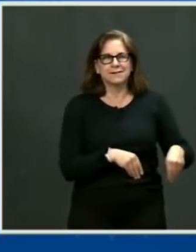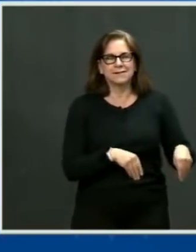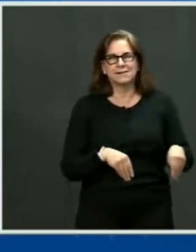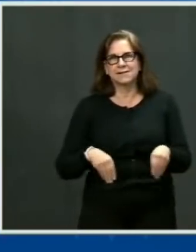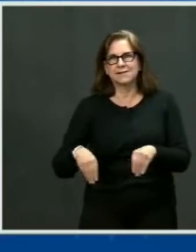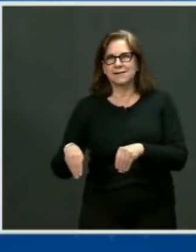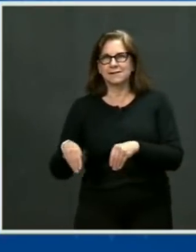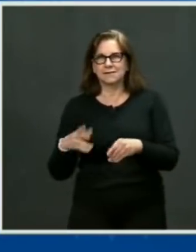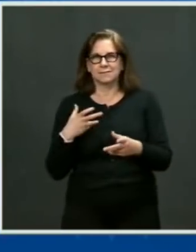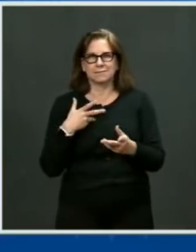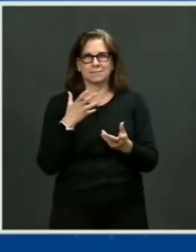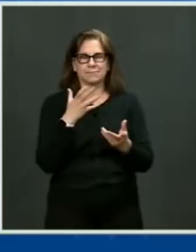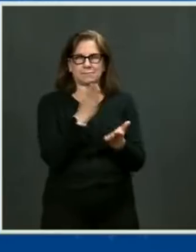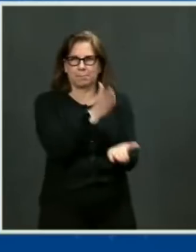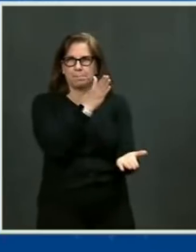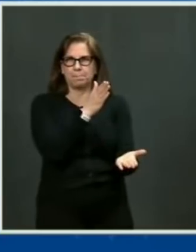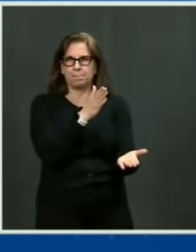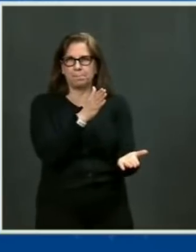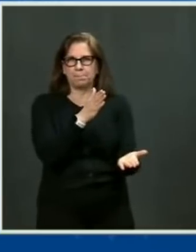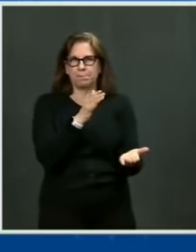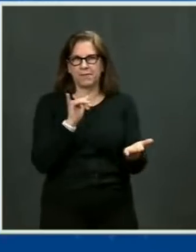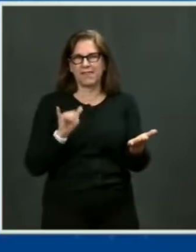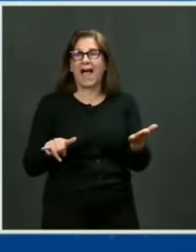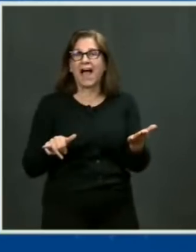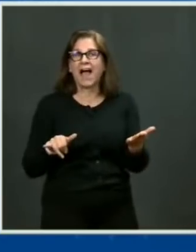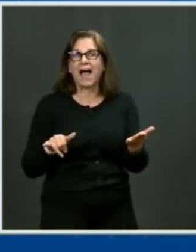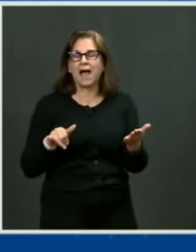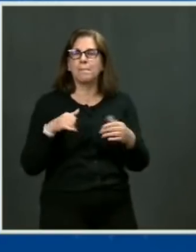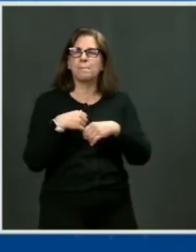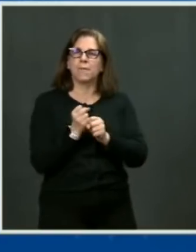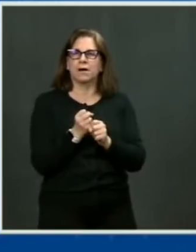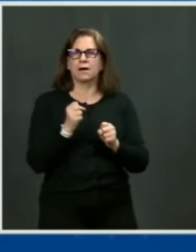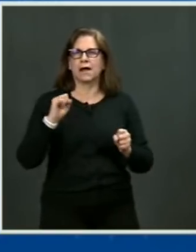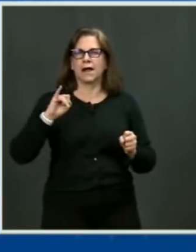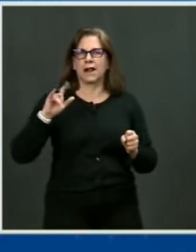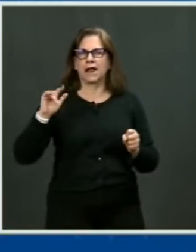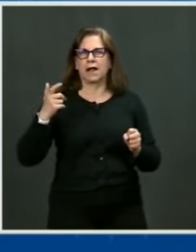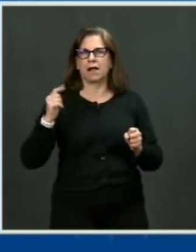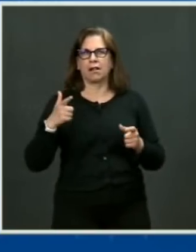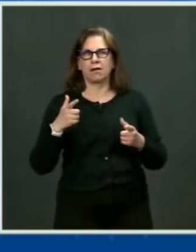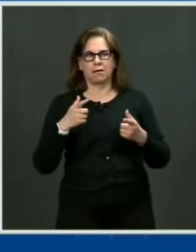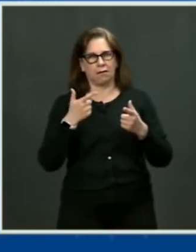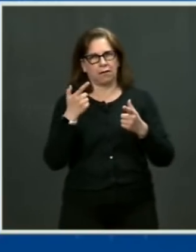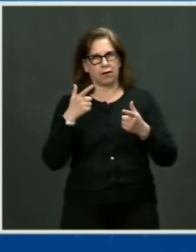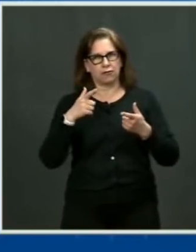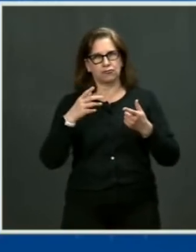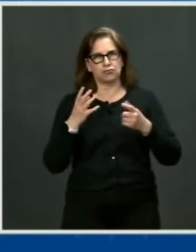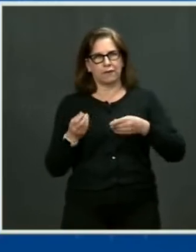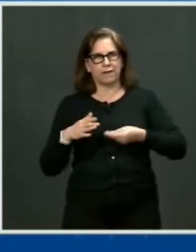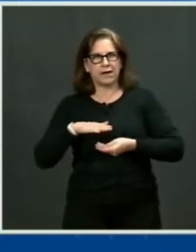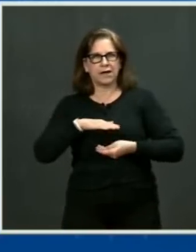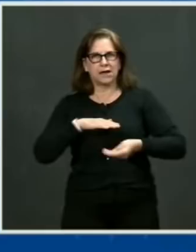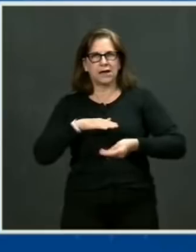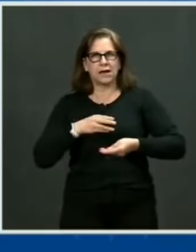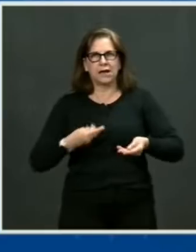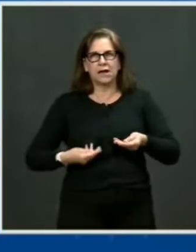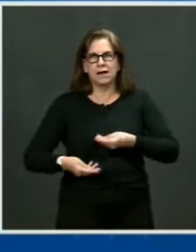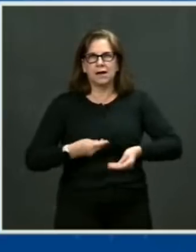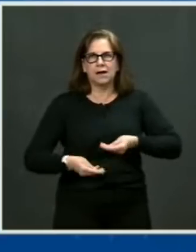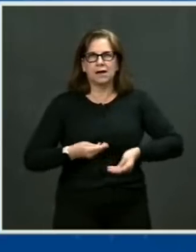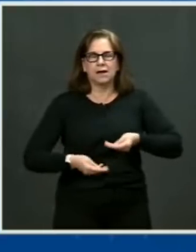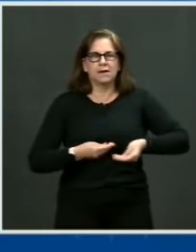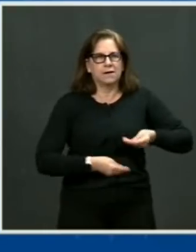to stop firearms from being illegally diverted into dangerous hands. Today, with online